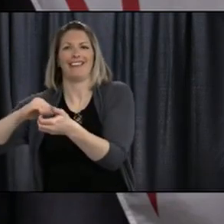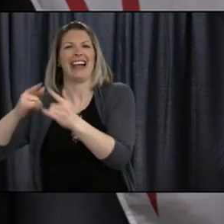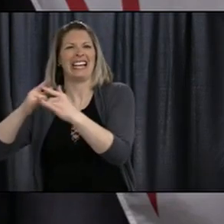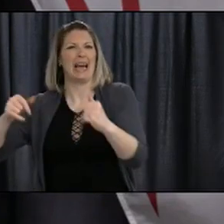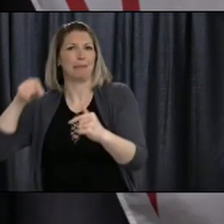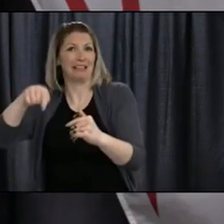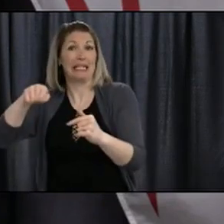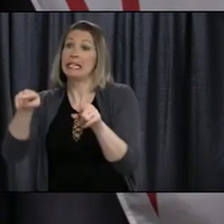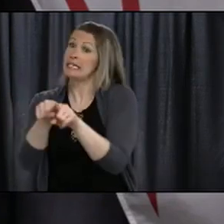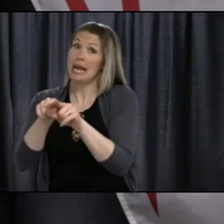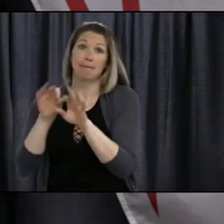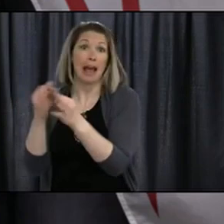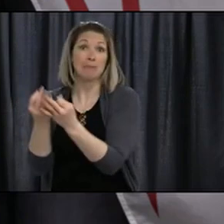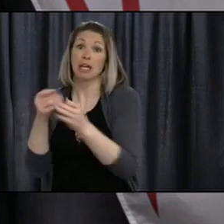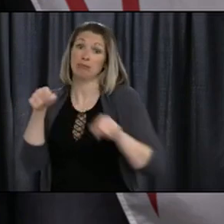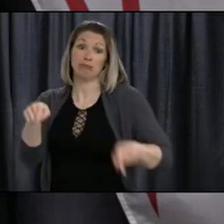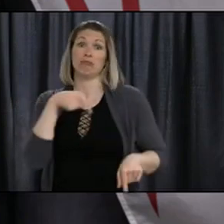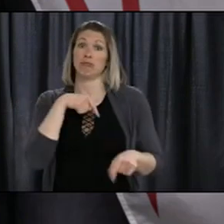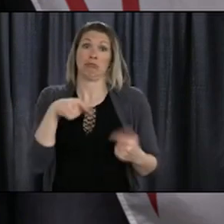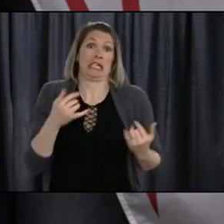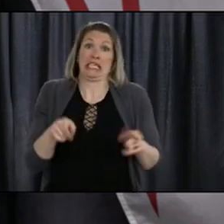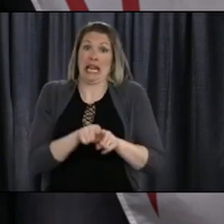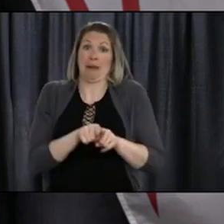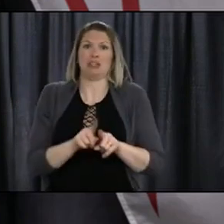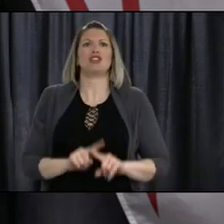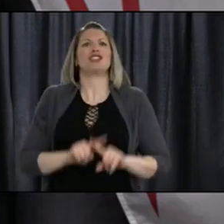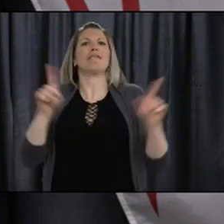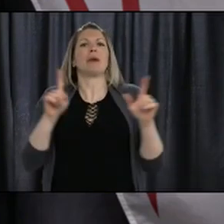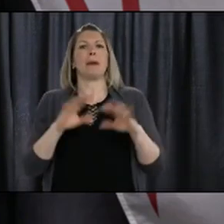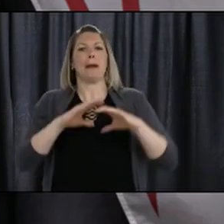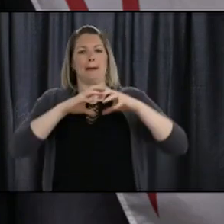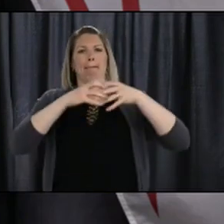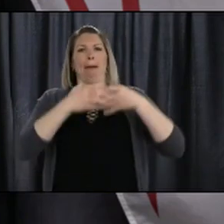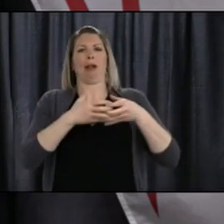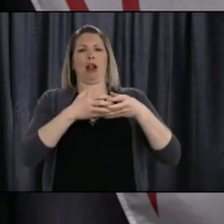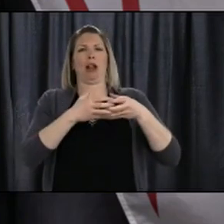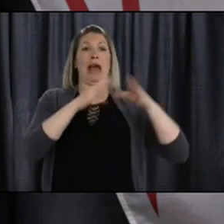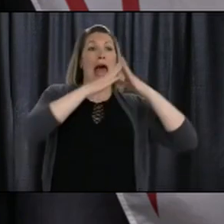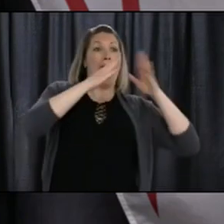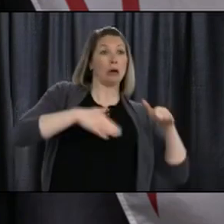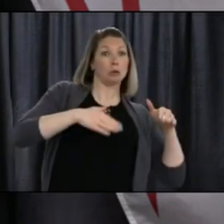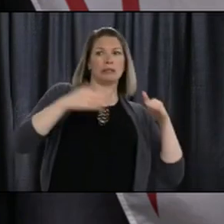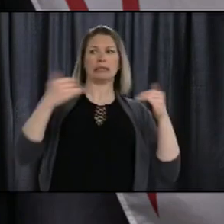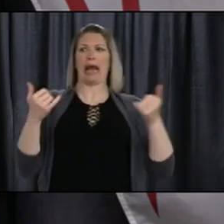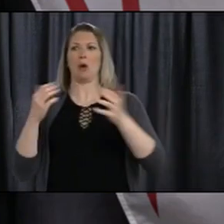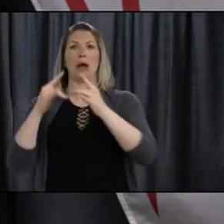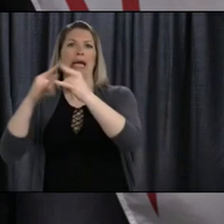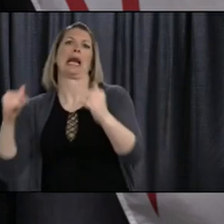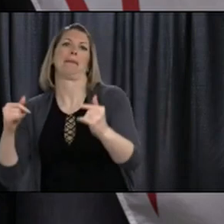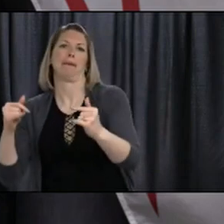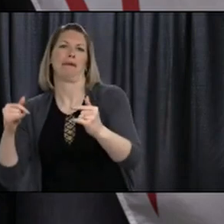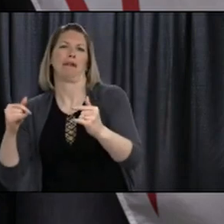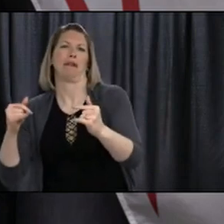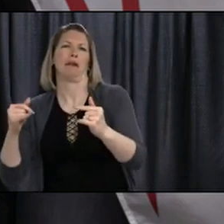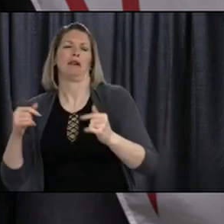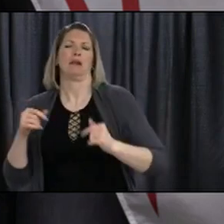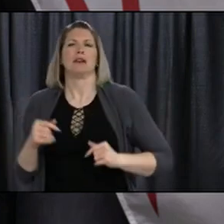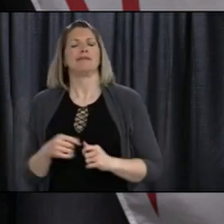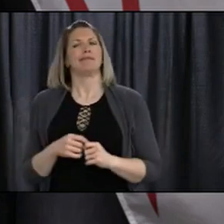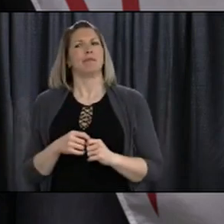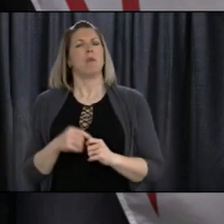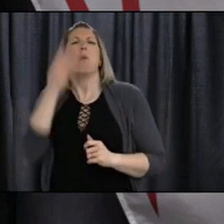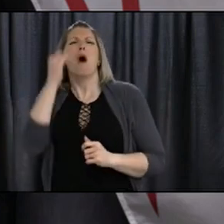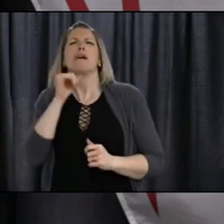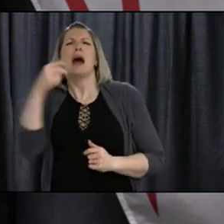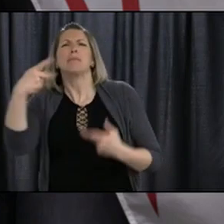areas within campsites, and there are lots of recreational activities that happen within a